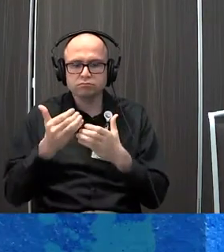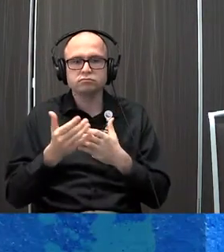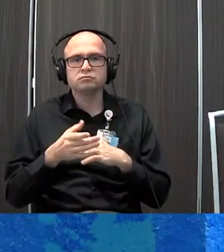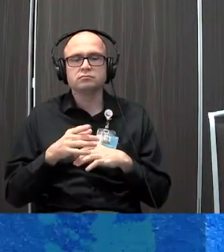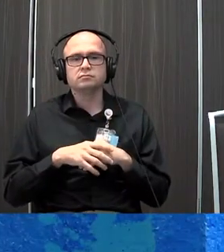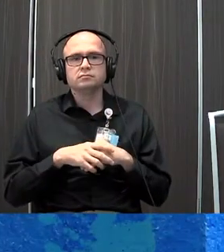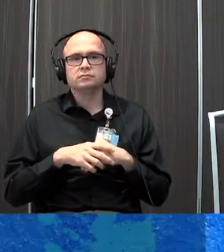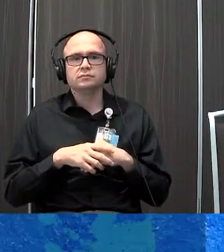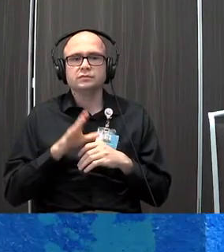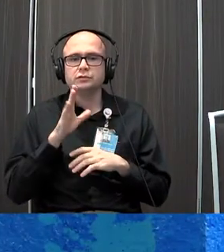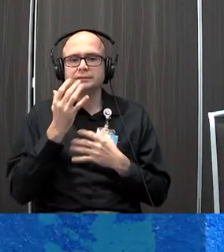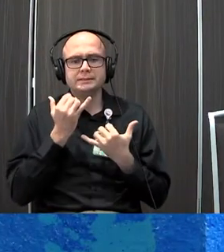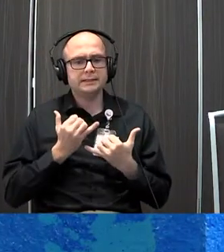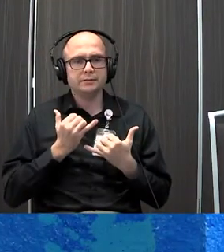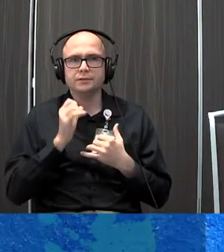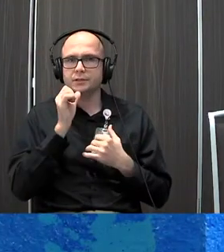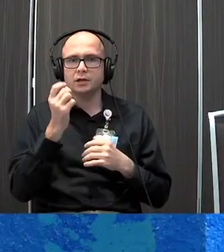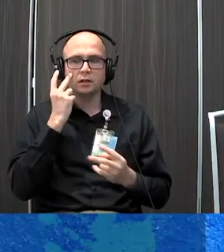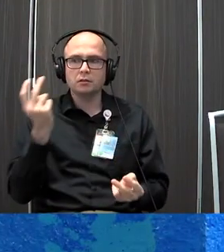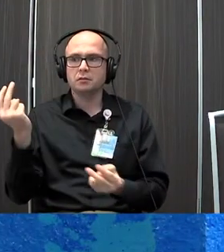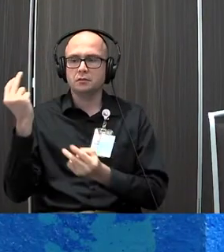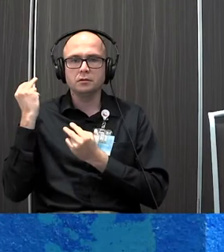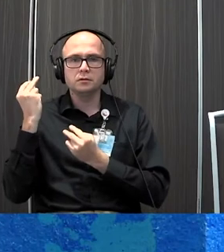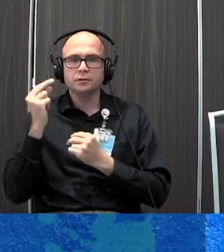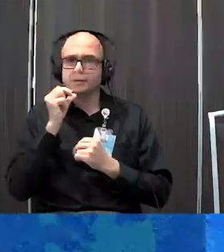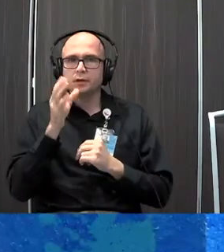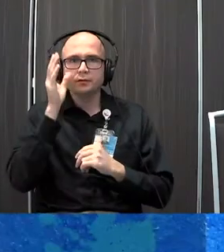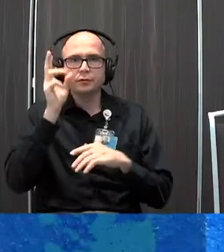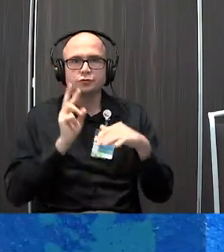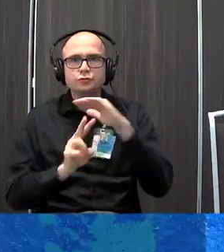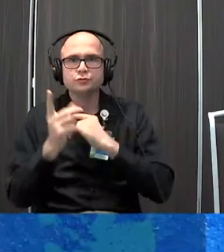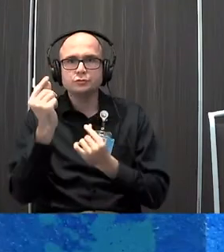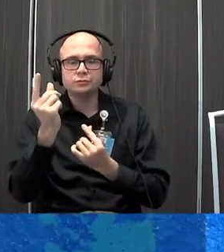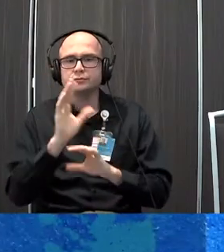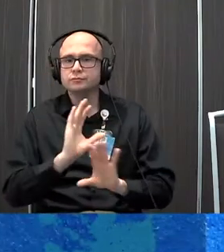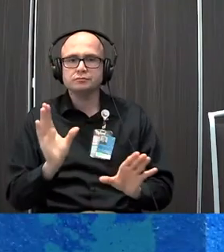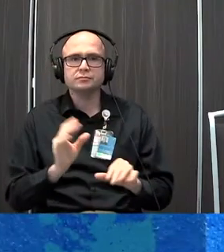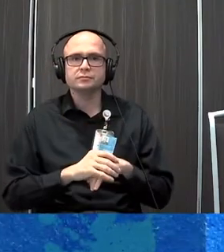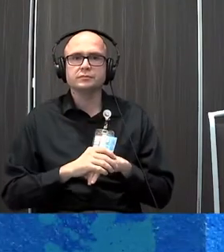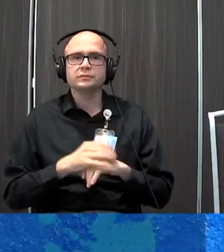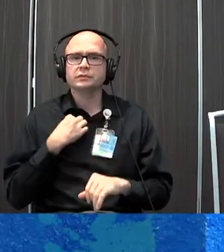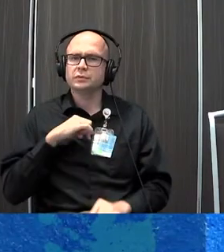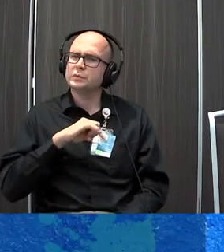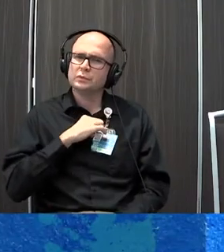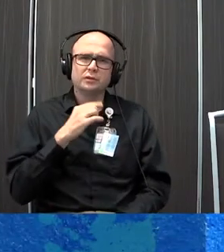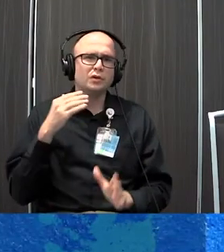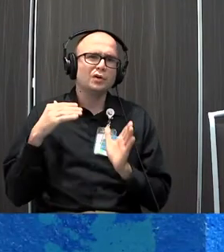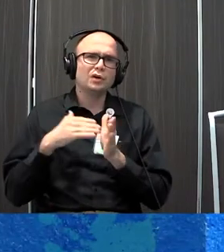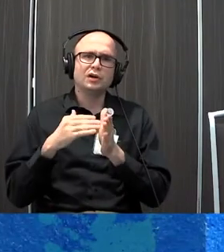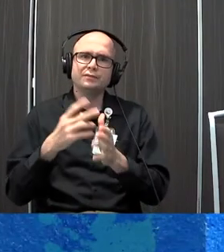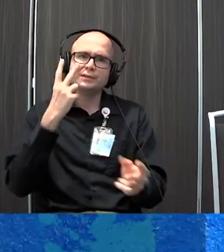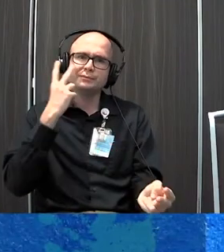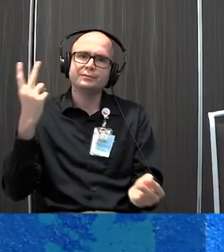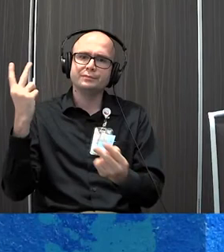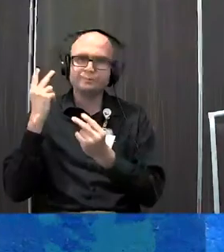purpose. And you're in the present moment. You're not in the past. You're not in the future. And it's very natural. But we spend a lot of our times in